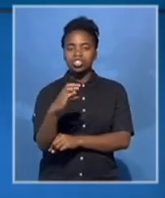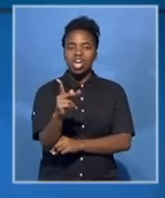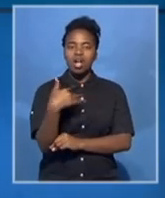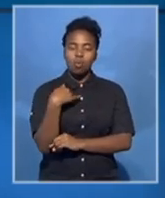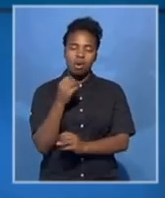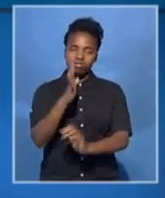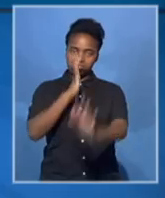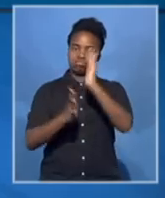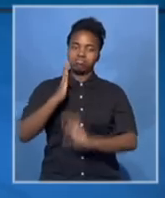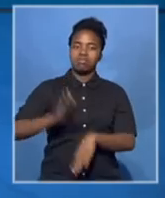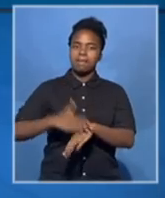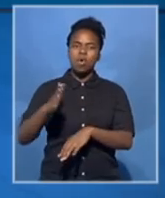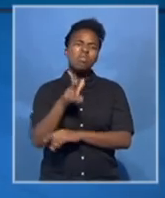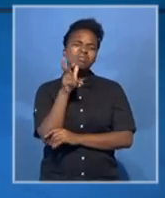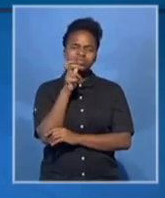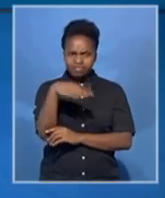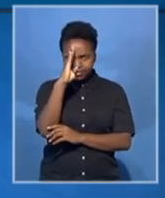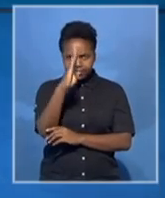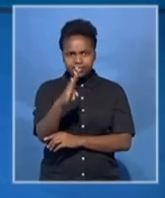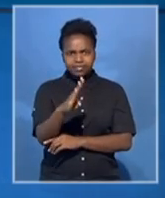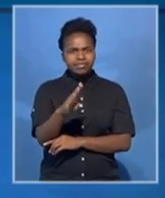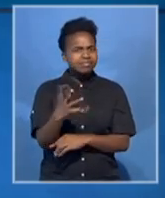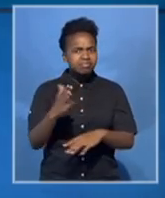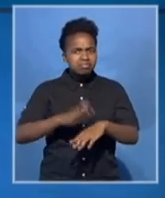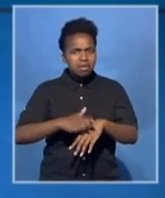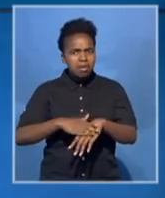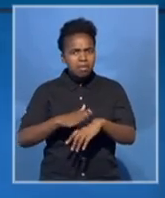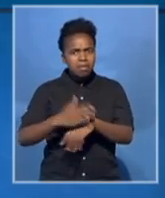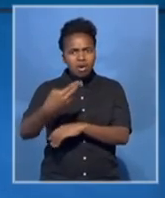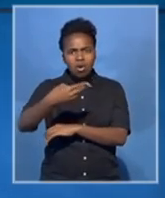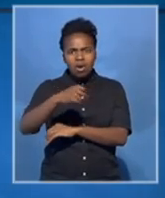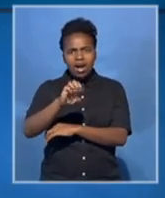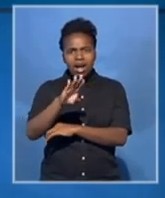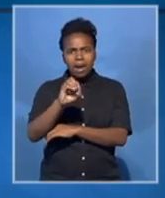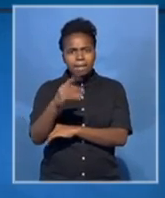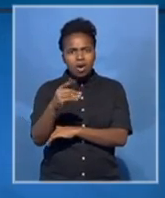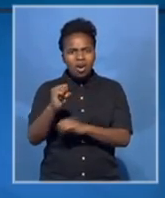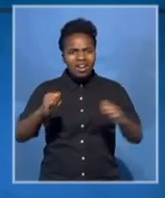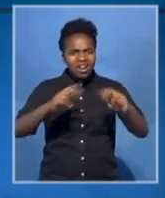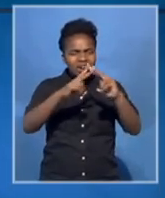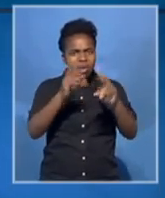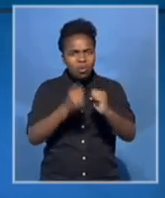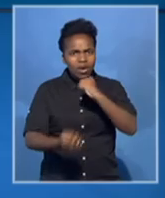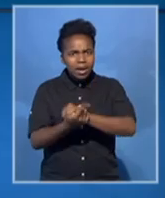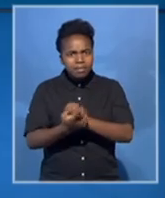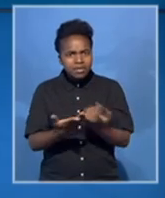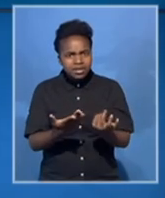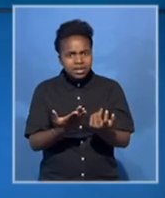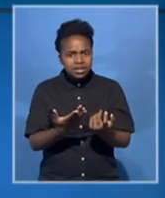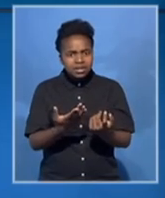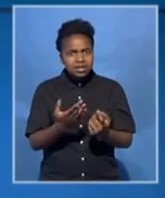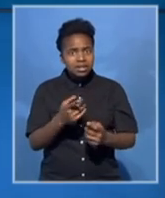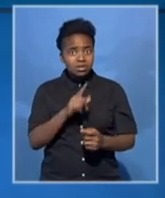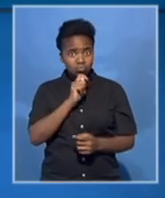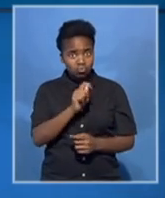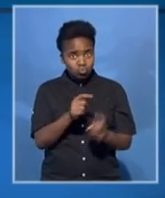in Damatane. He joins us now. Good evening to you, Jack. Any confirmation that the suspects in the Charlie Hebdo killings have in fact